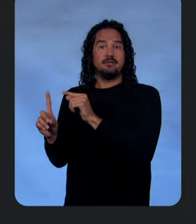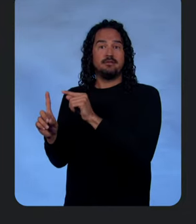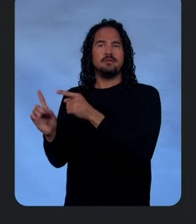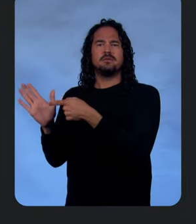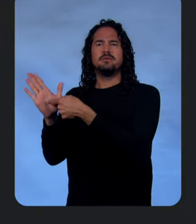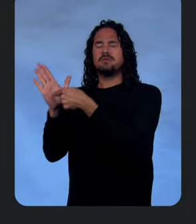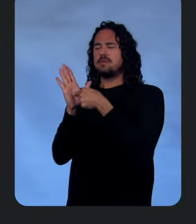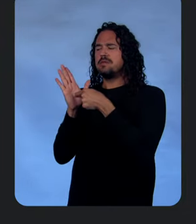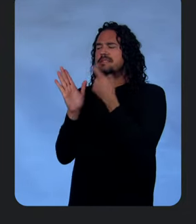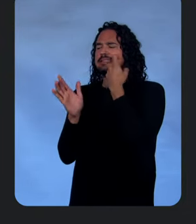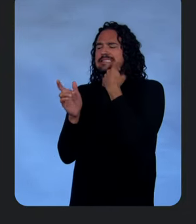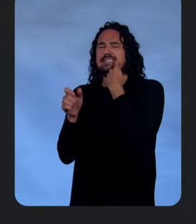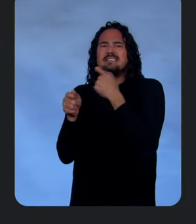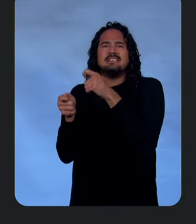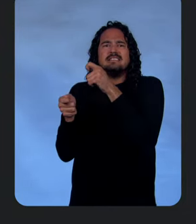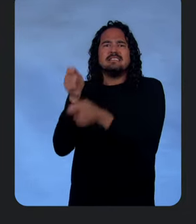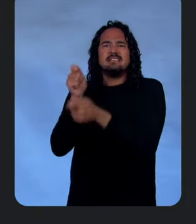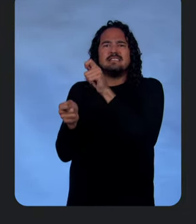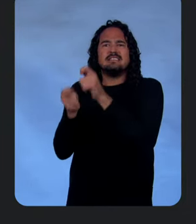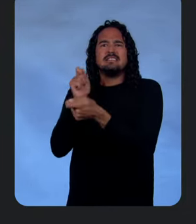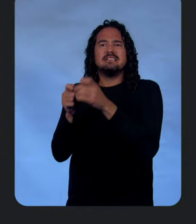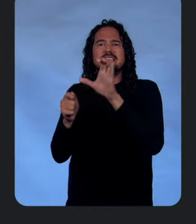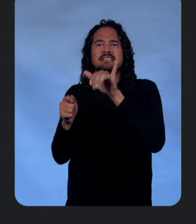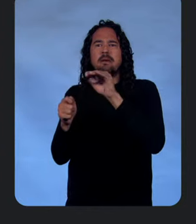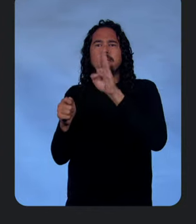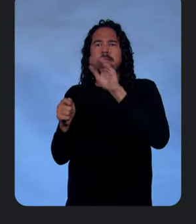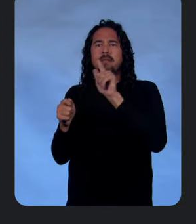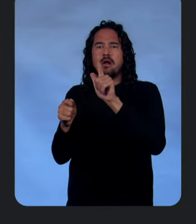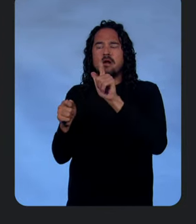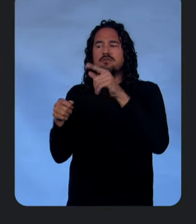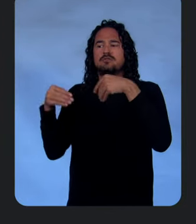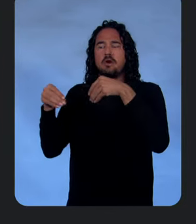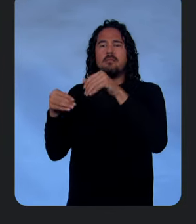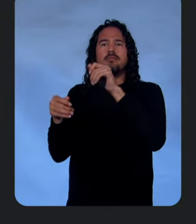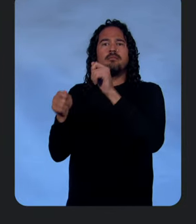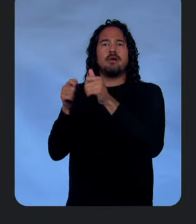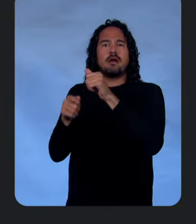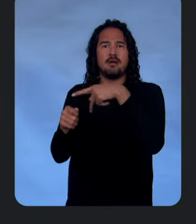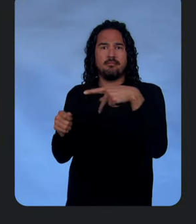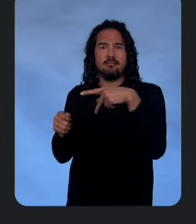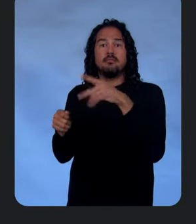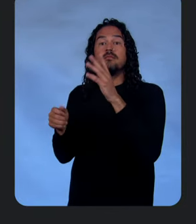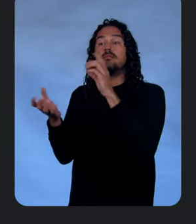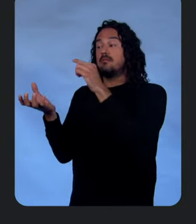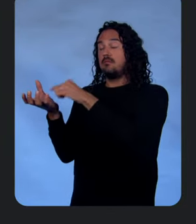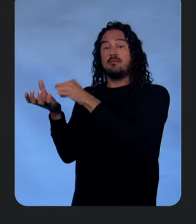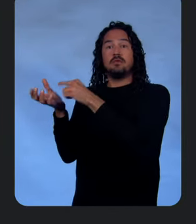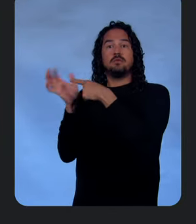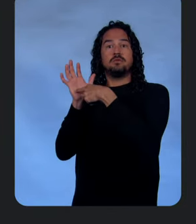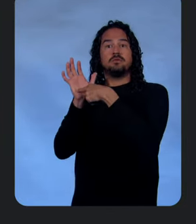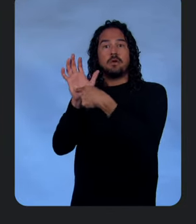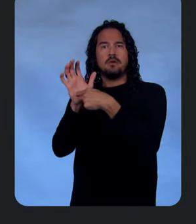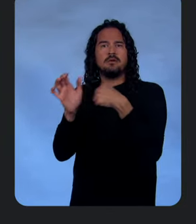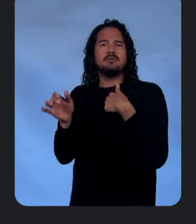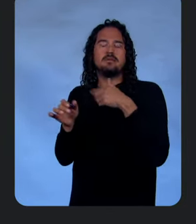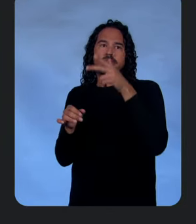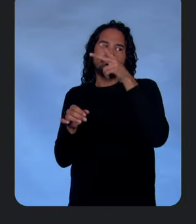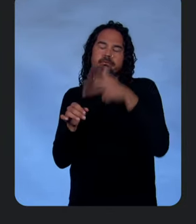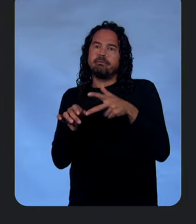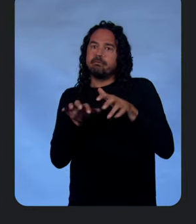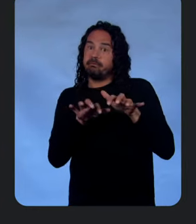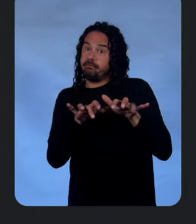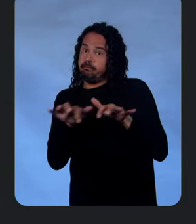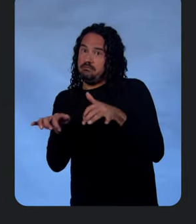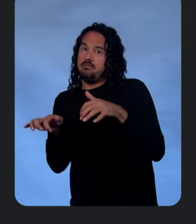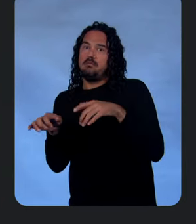for Symbol Shop app, which is the app that we just looked at. And by the way, I'm terrible at actually typing on this. So, are terrible at that. I'm